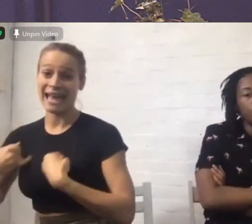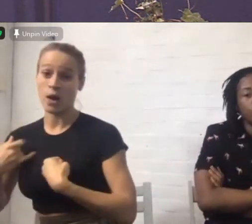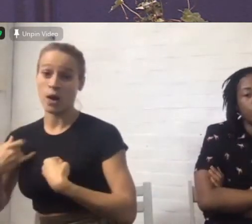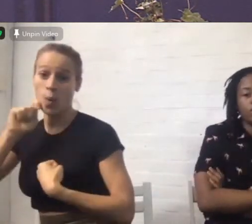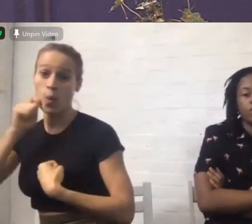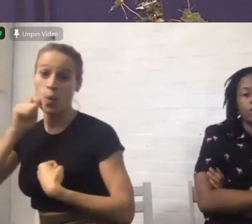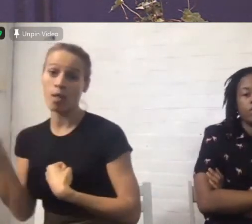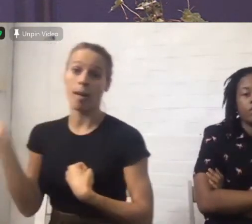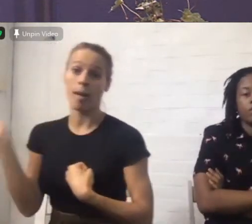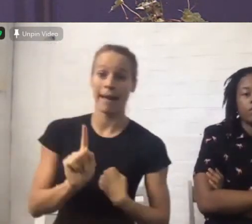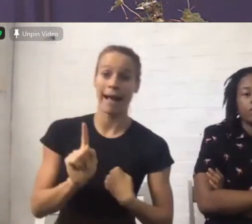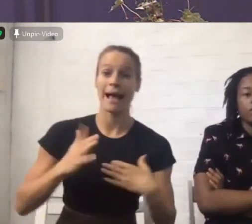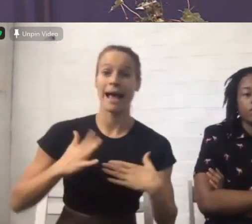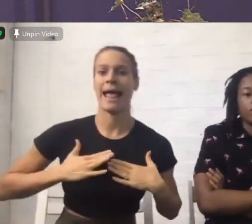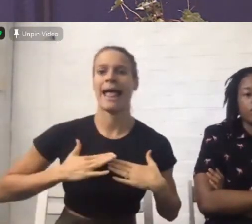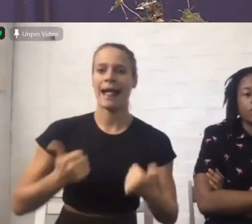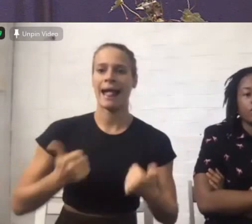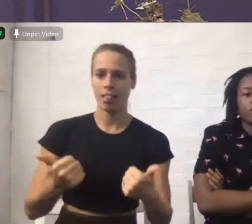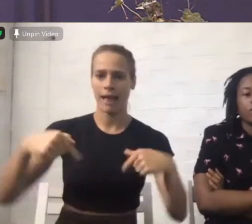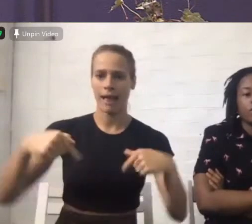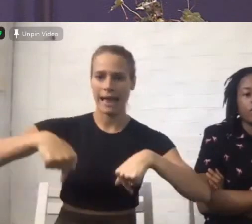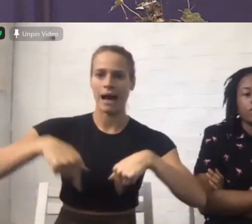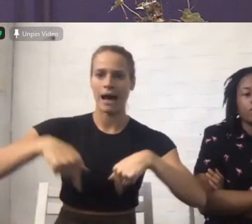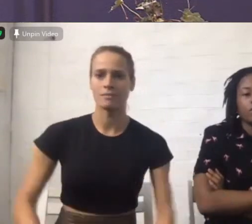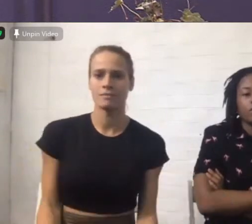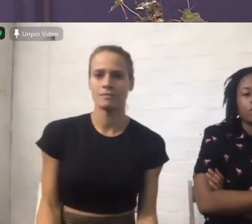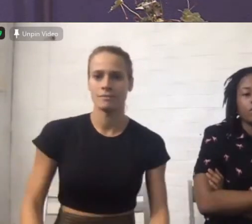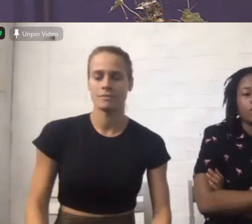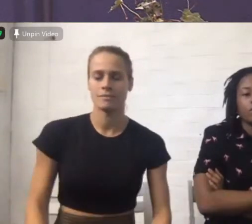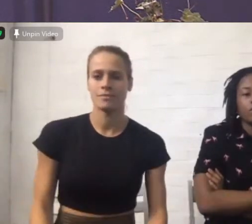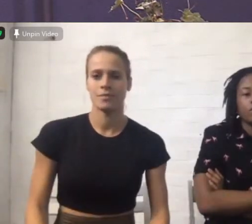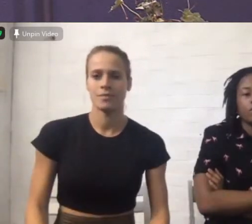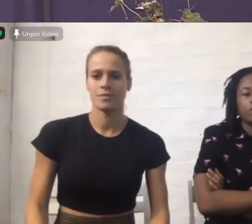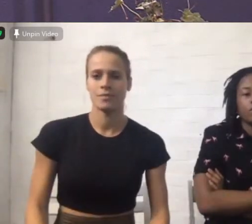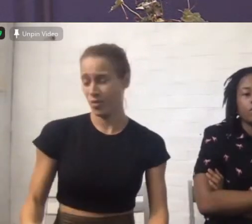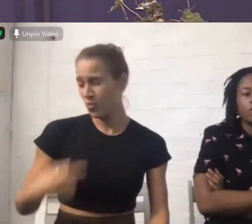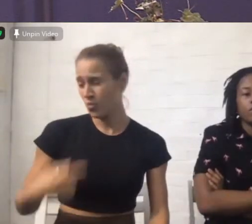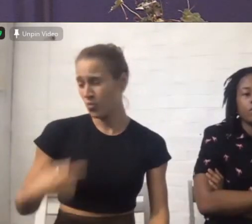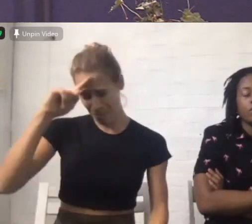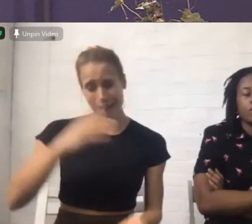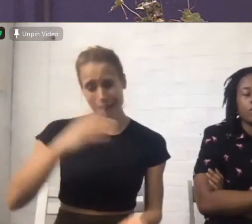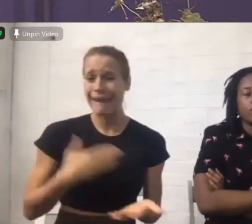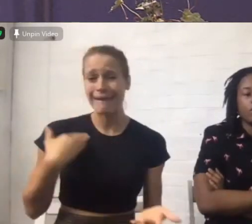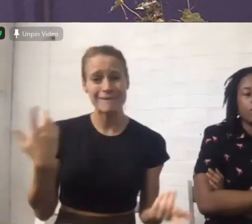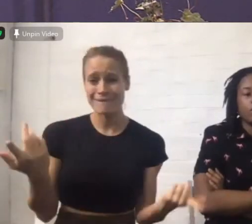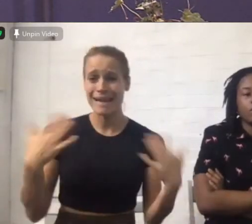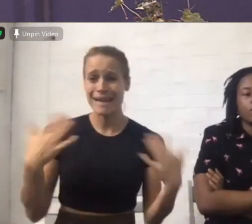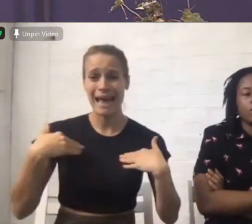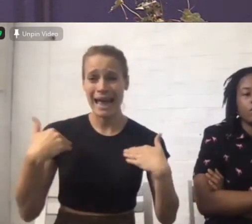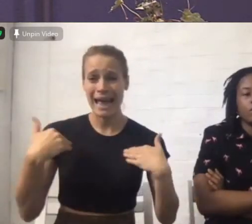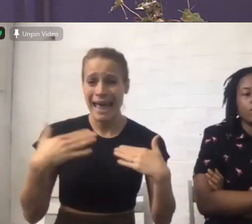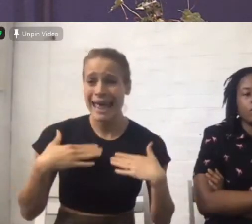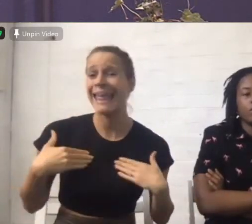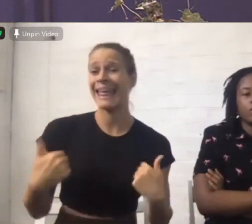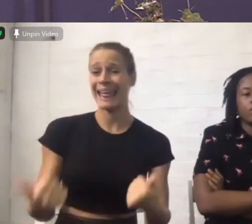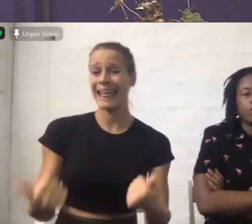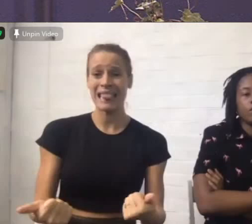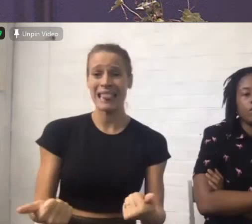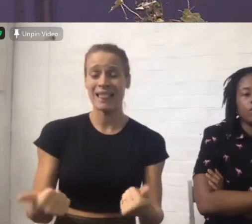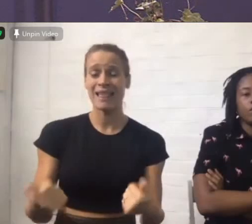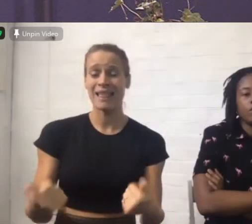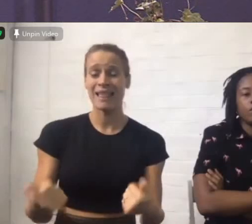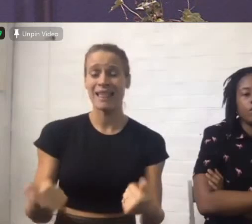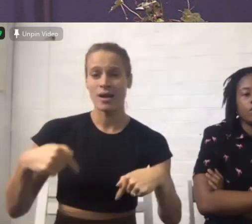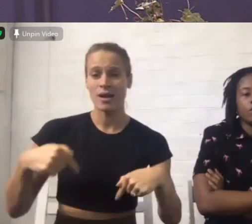healing wells are here you know but the most important thing is what are you carrying into the world